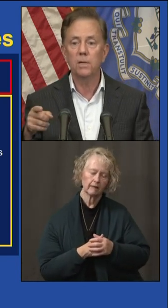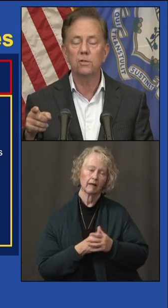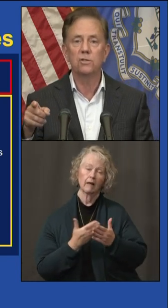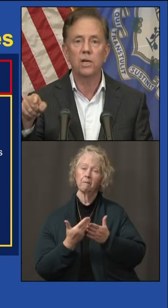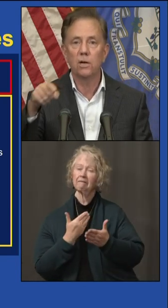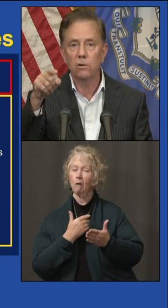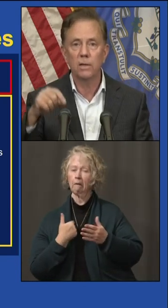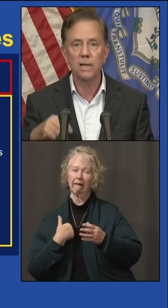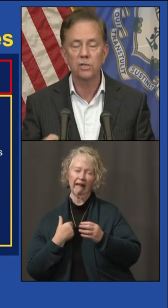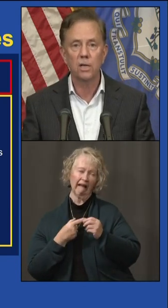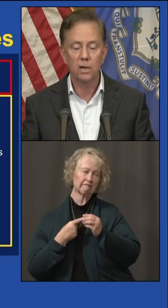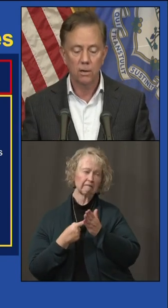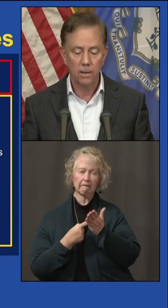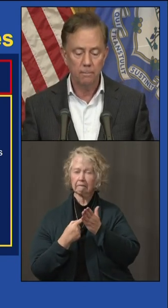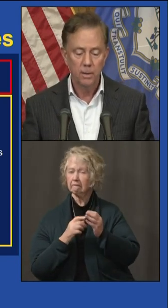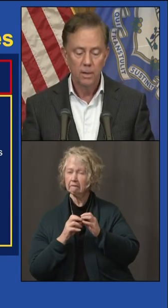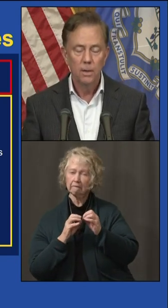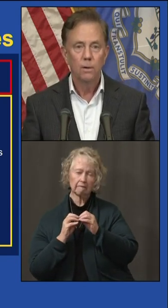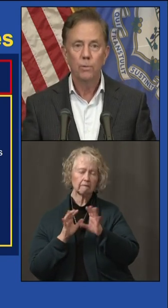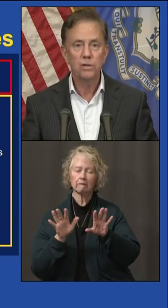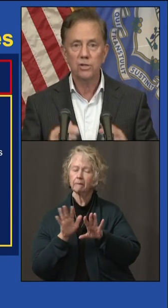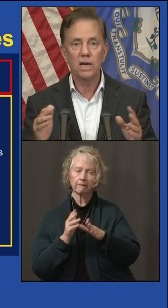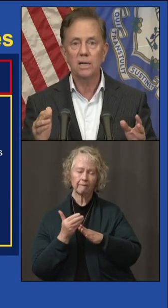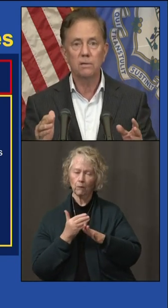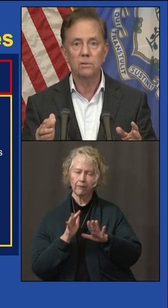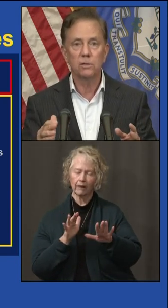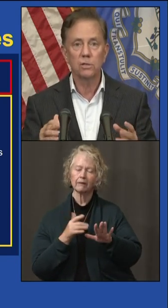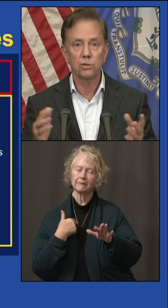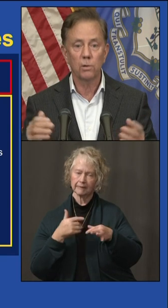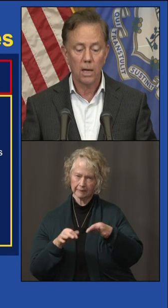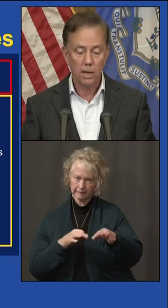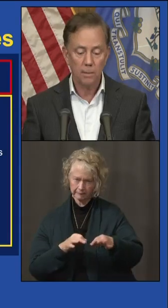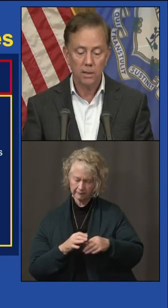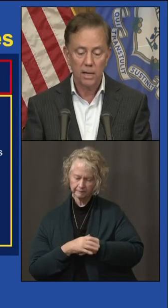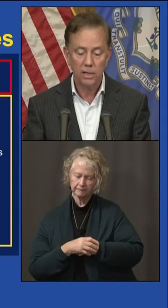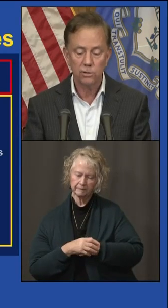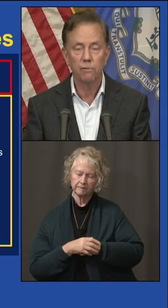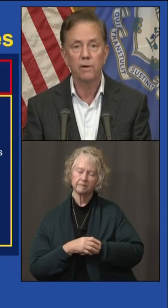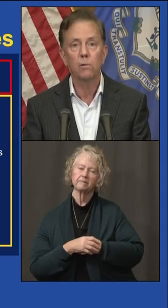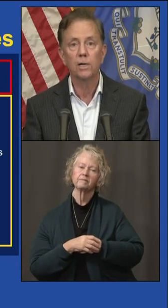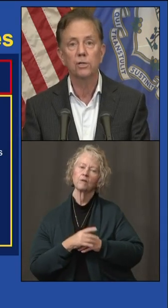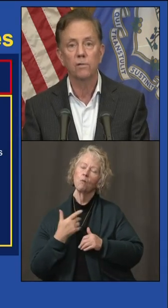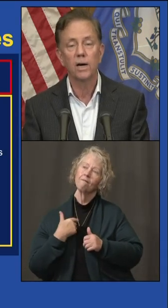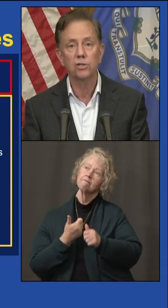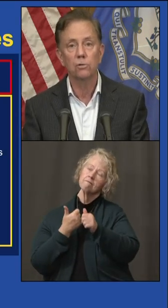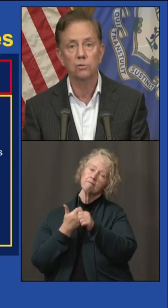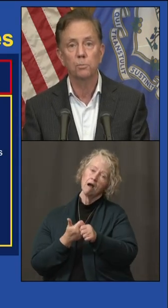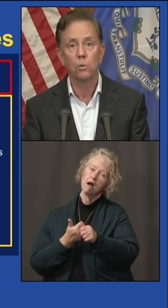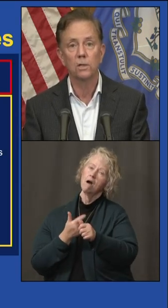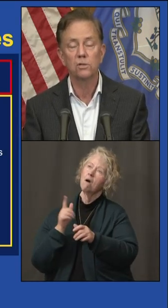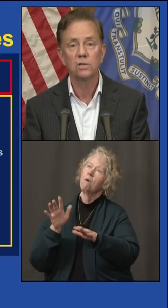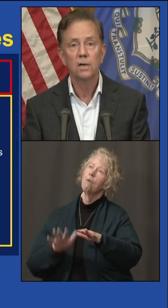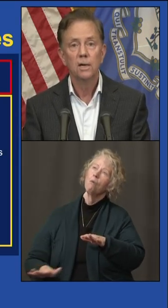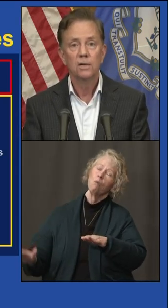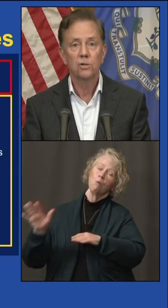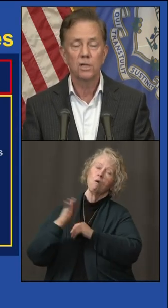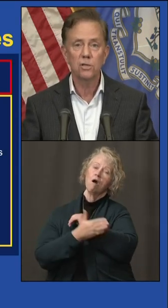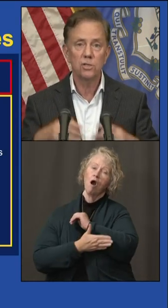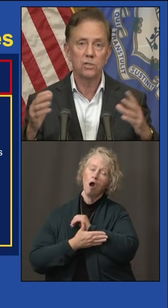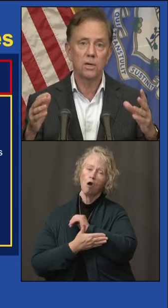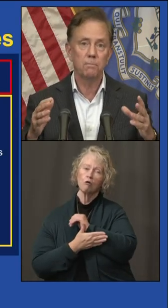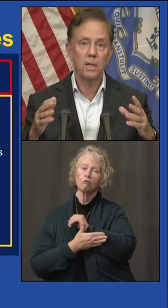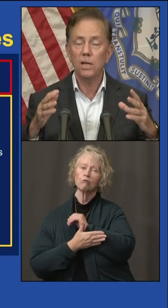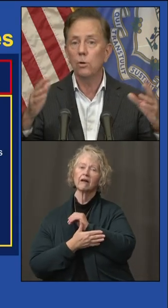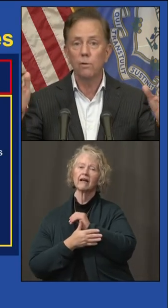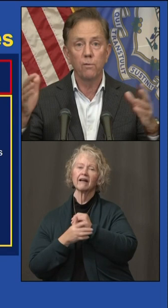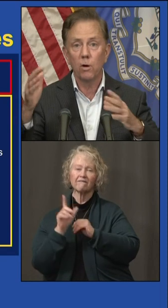and how come this is here and that's there, we decided to just rely upon the National Federation of High School Sports. So